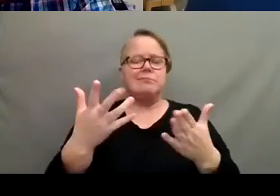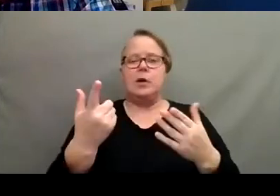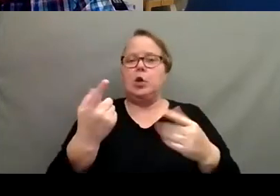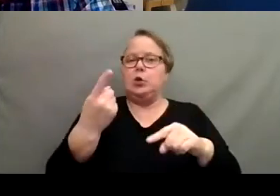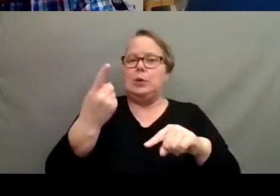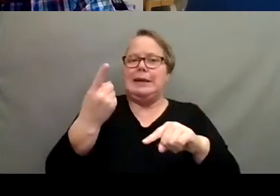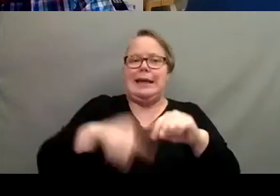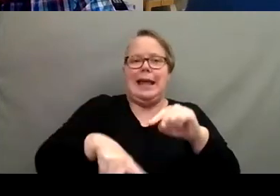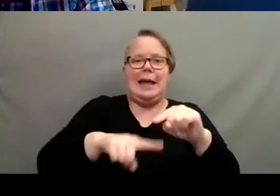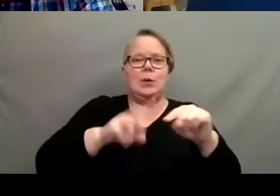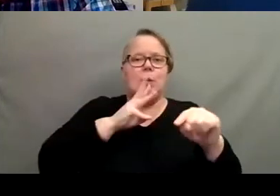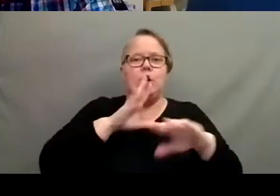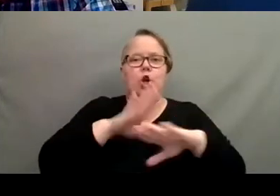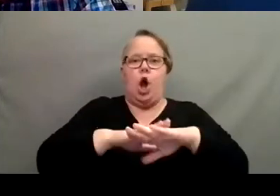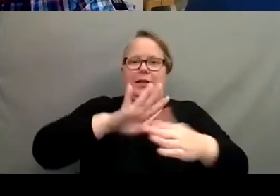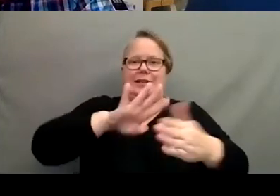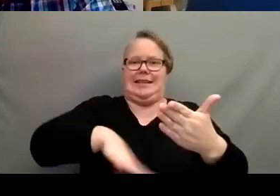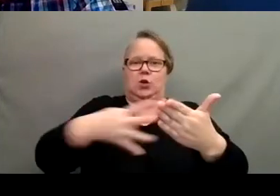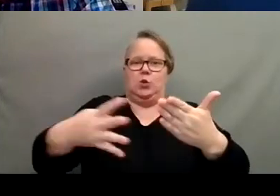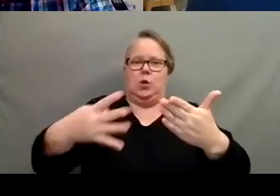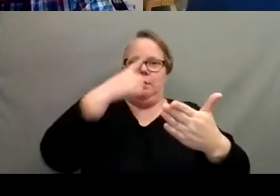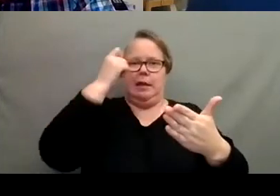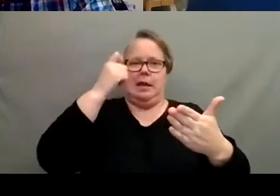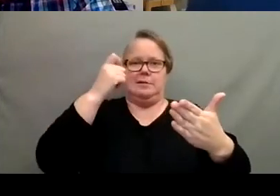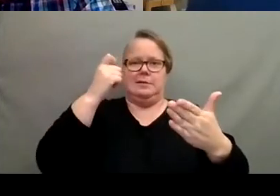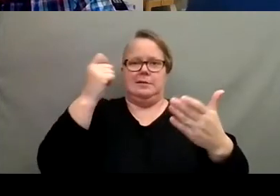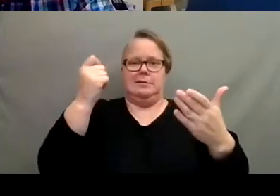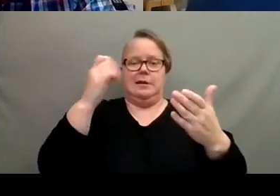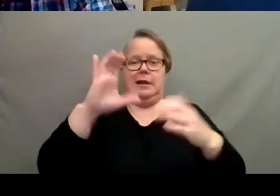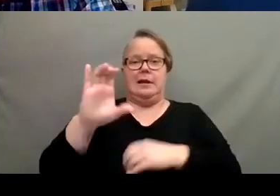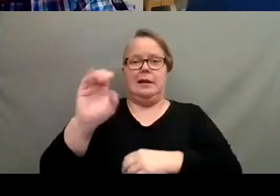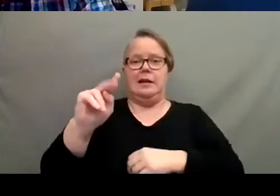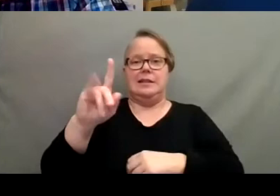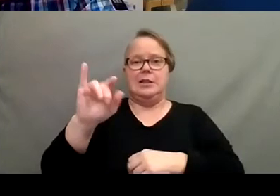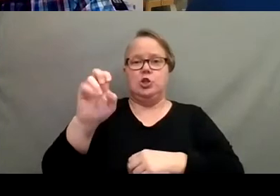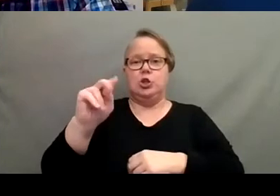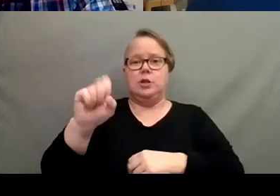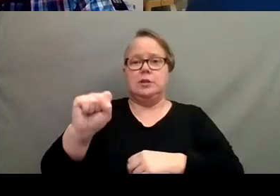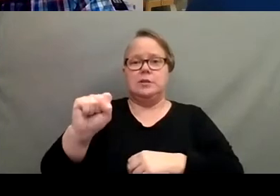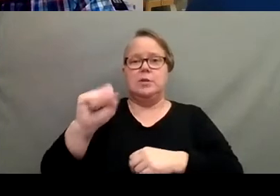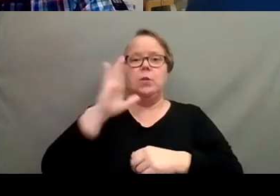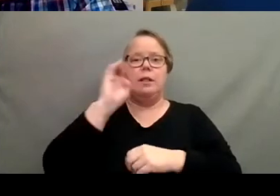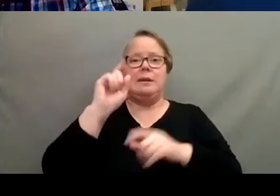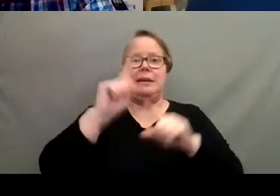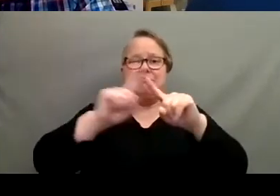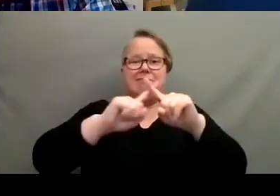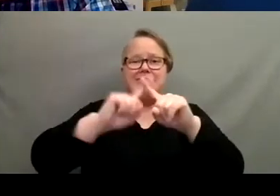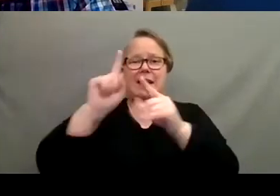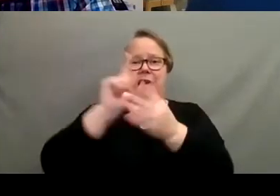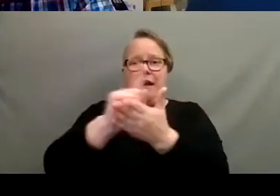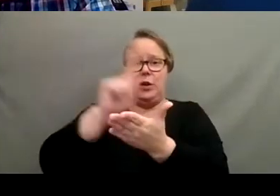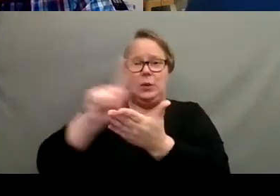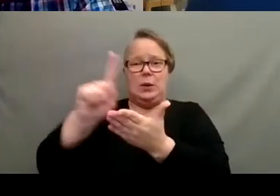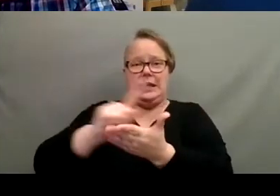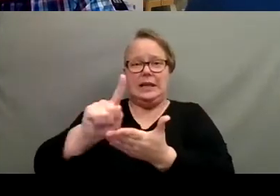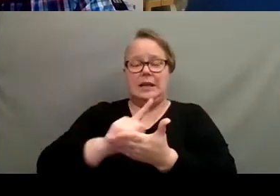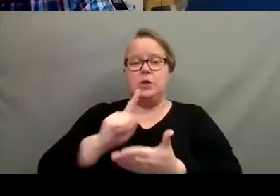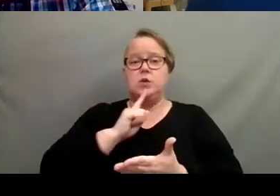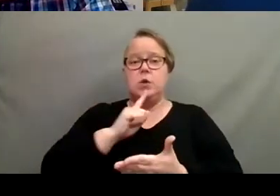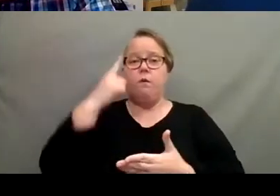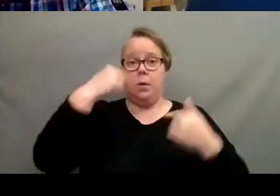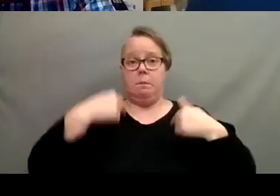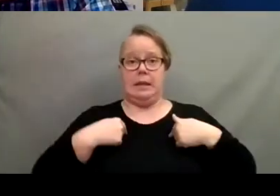necessarily water on the schedule because the conditions are going to be different every, uh, every week. So for me, I tend to